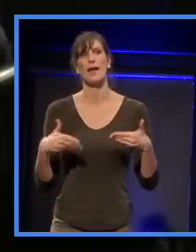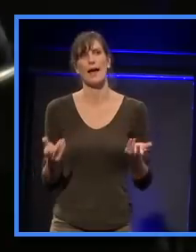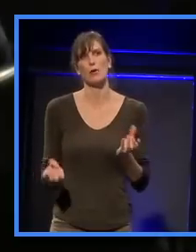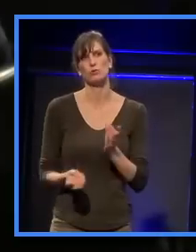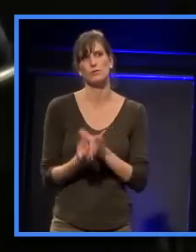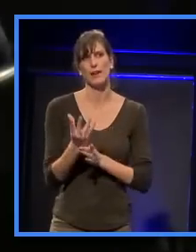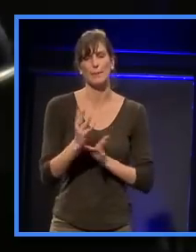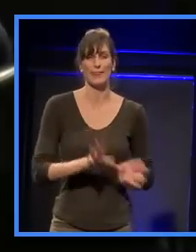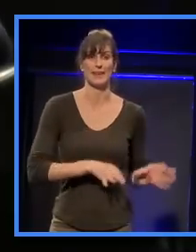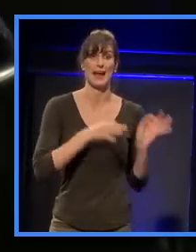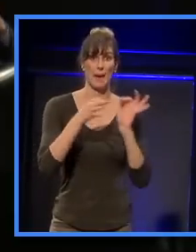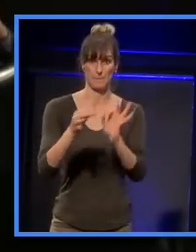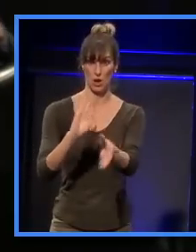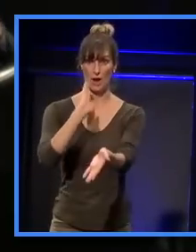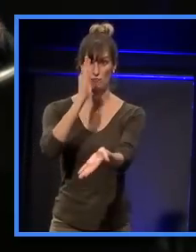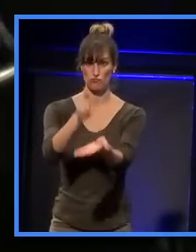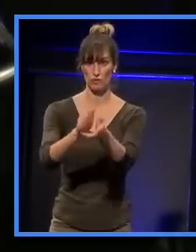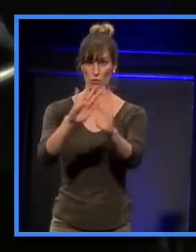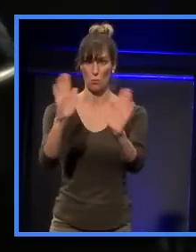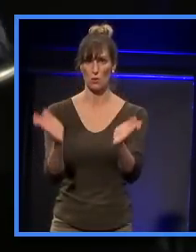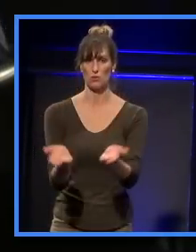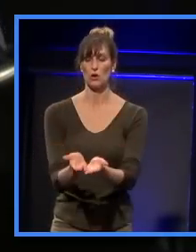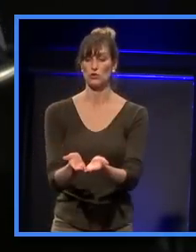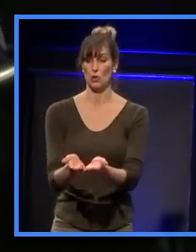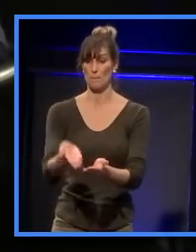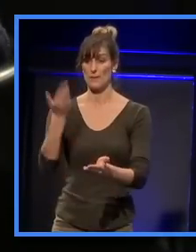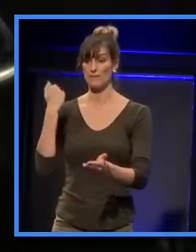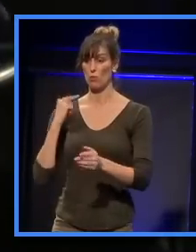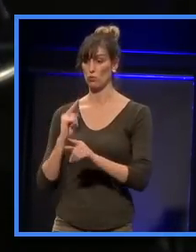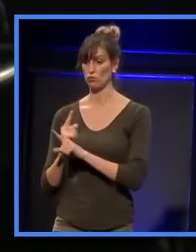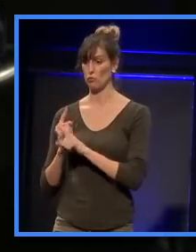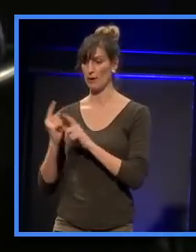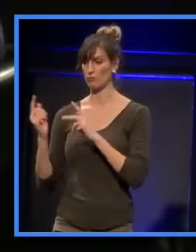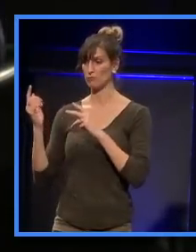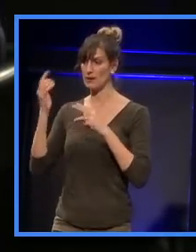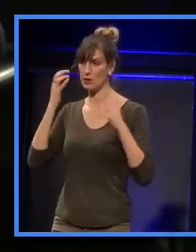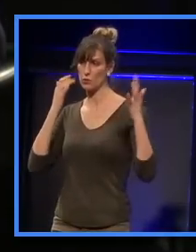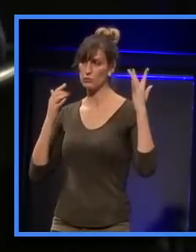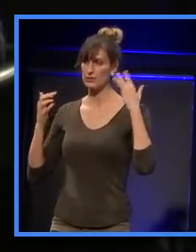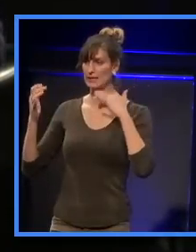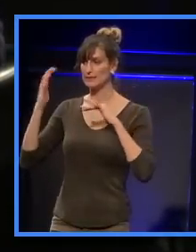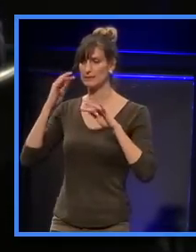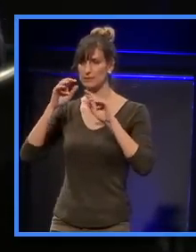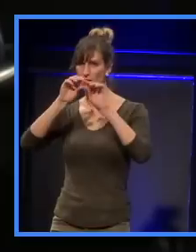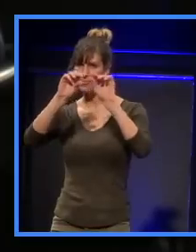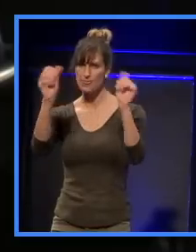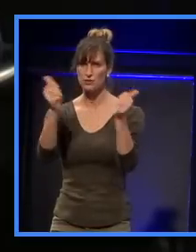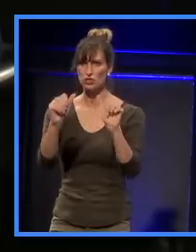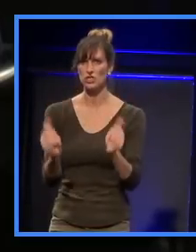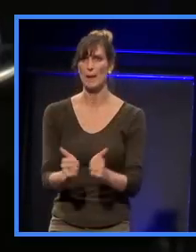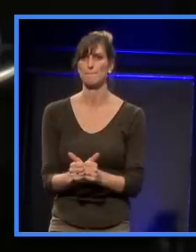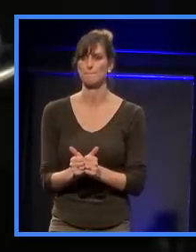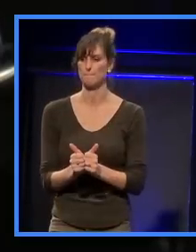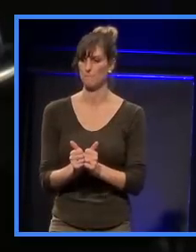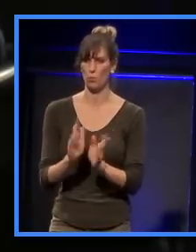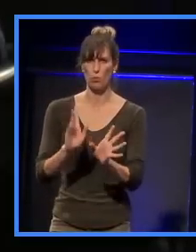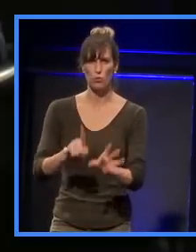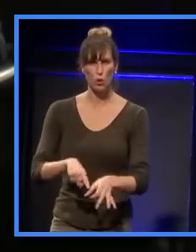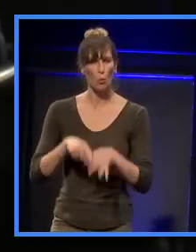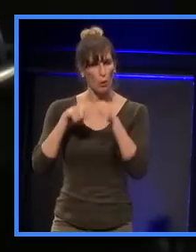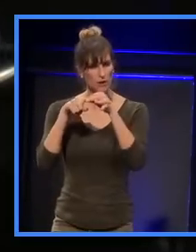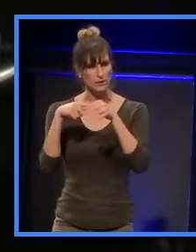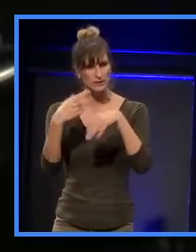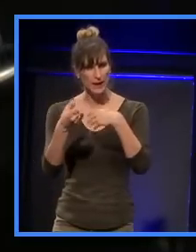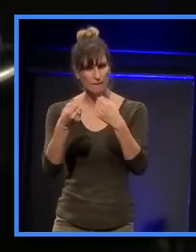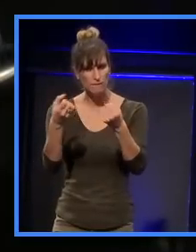them. Just like the conversation about acoustics, you know, the shape or the qualities that it might have